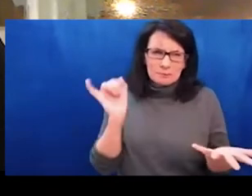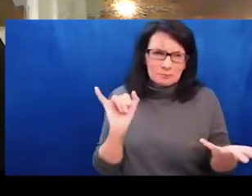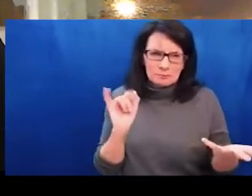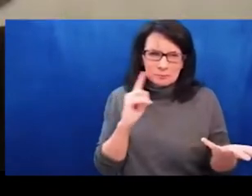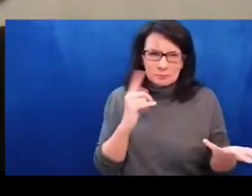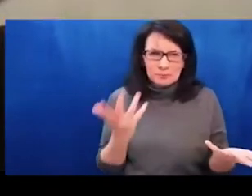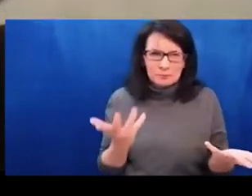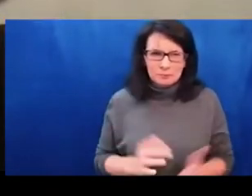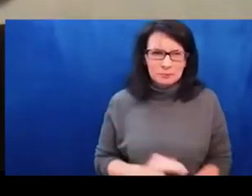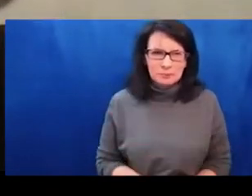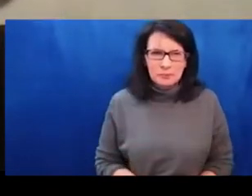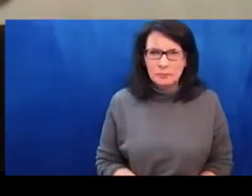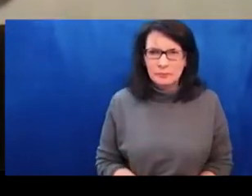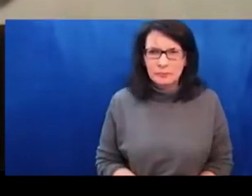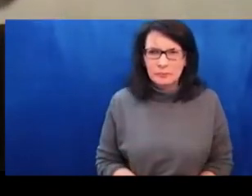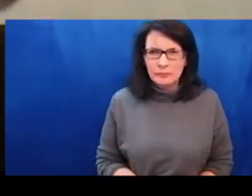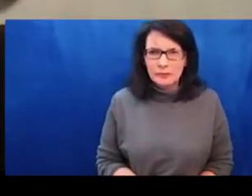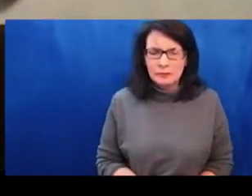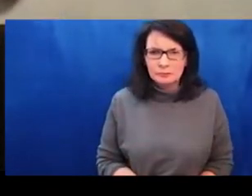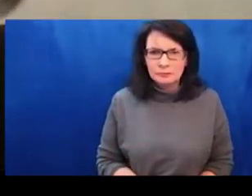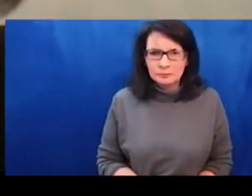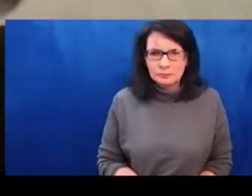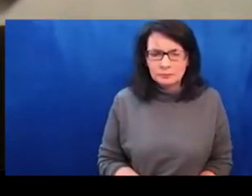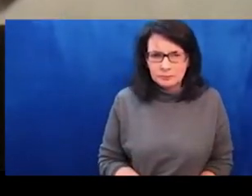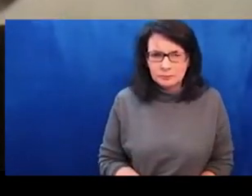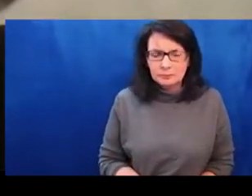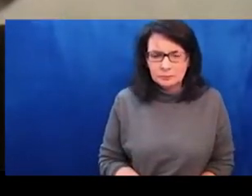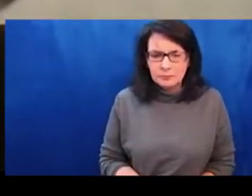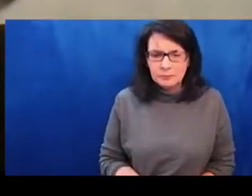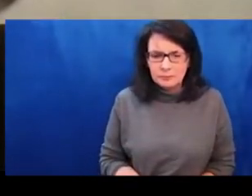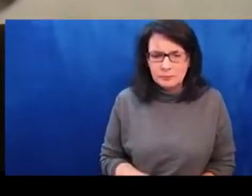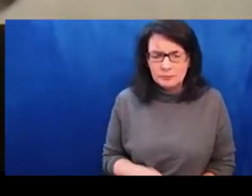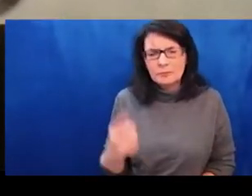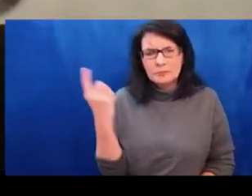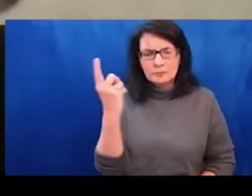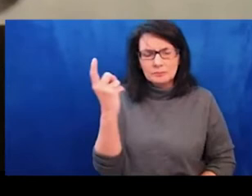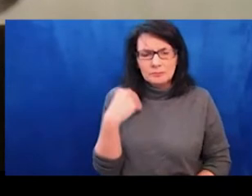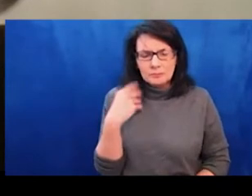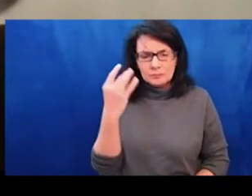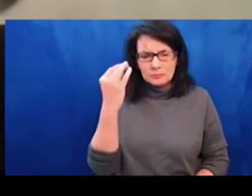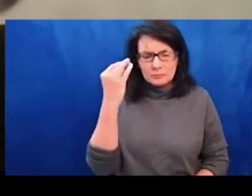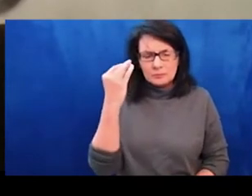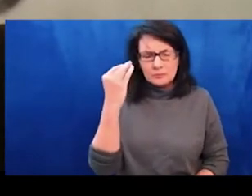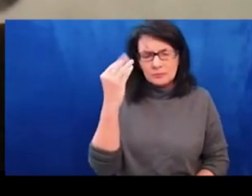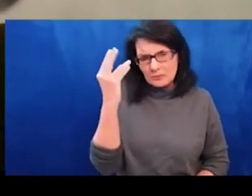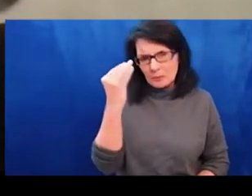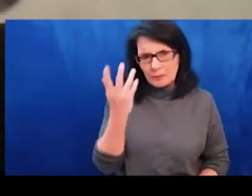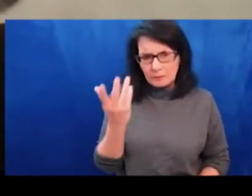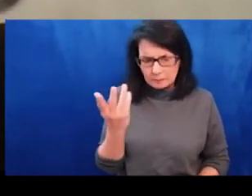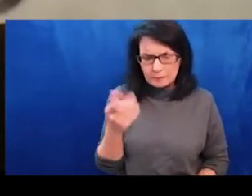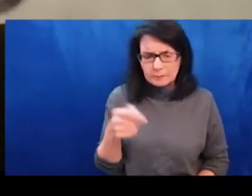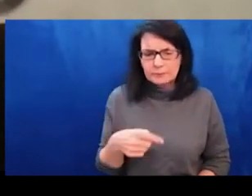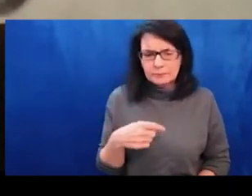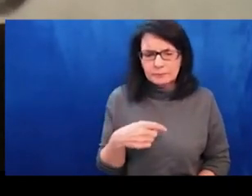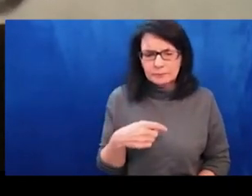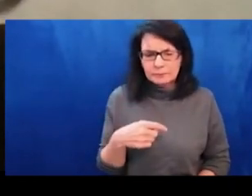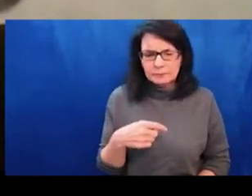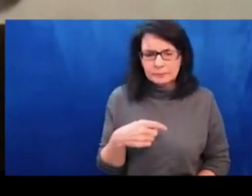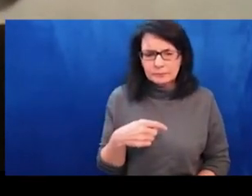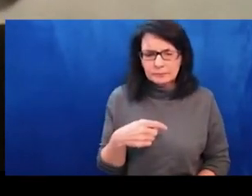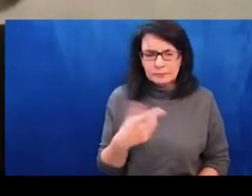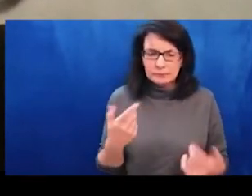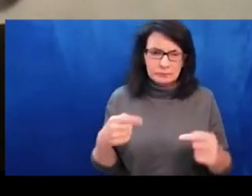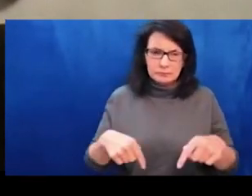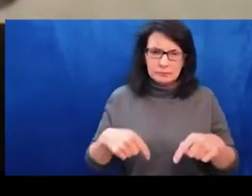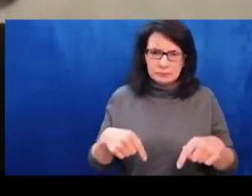Thank you. We also have a question for both of you about the role art may